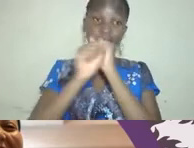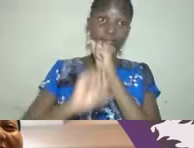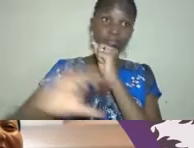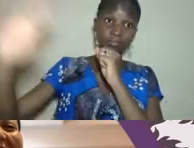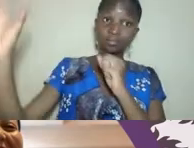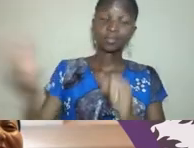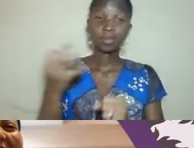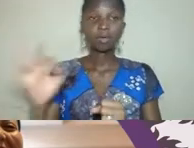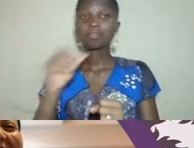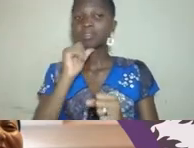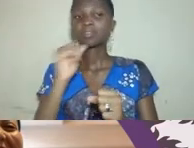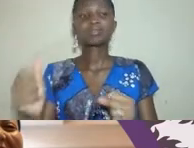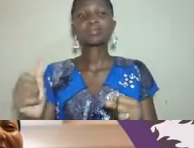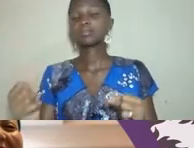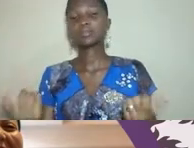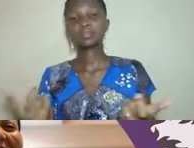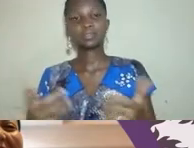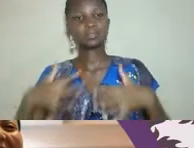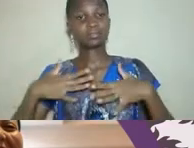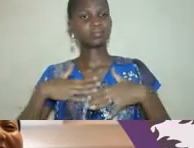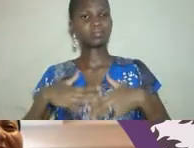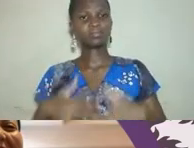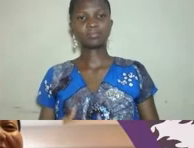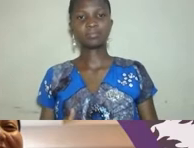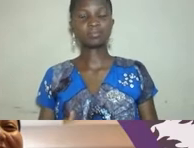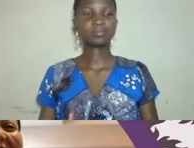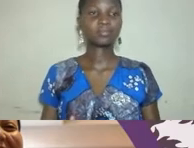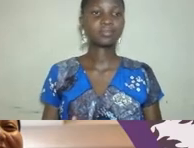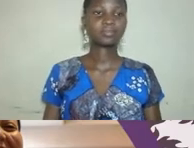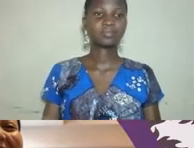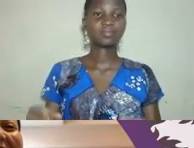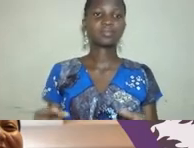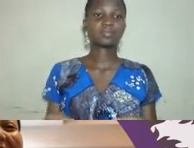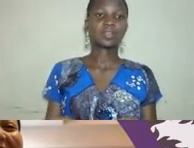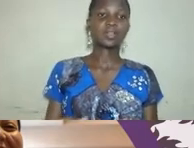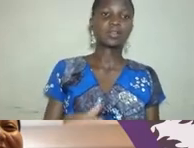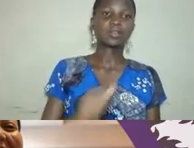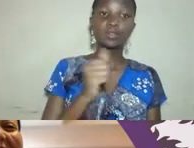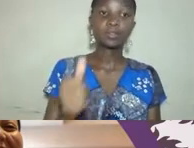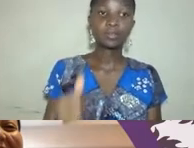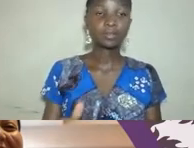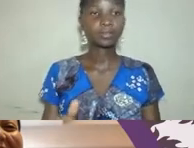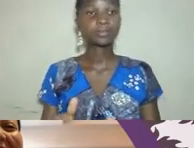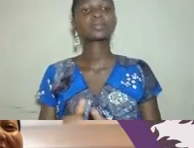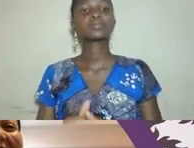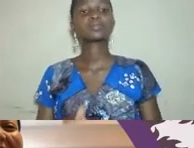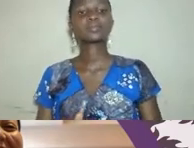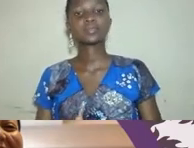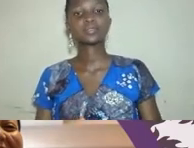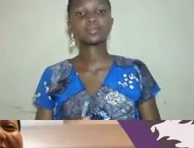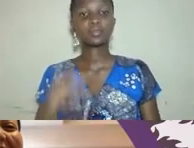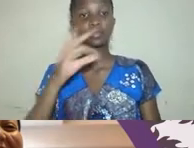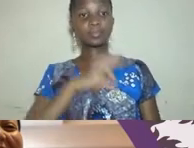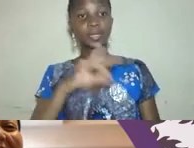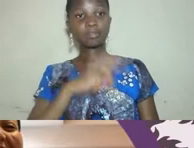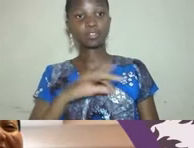for what in the beginning almost innocuously can seem like something that's beneficial, but it's